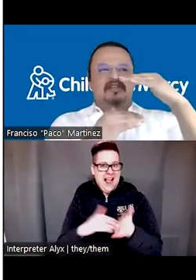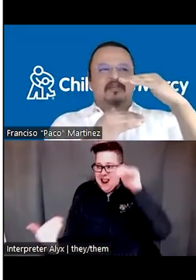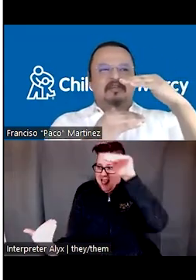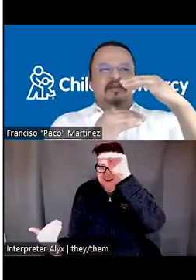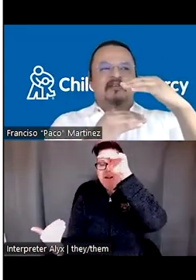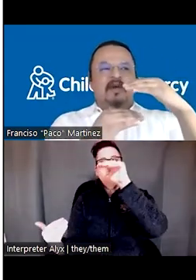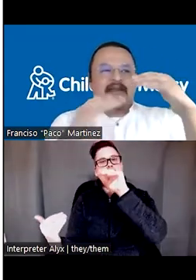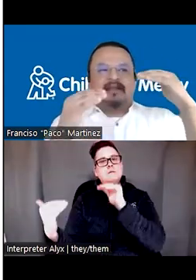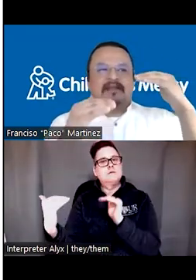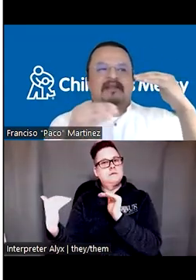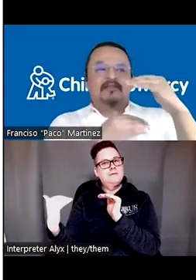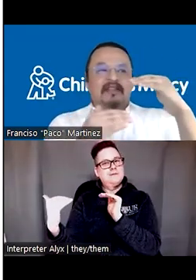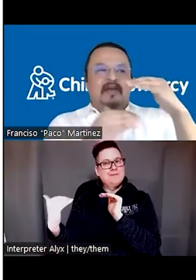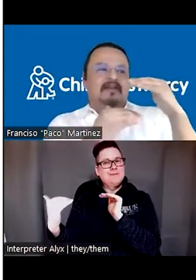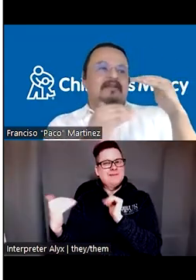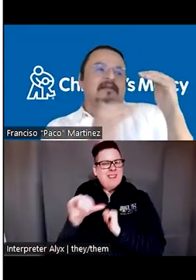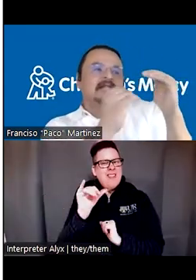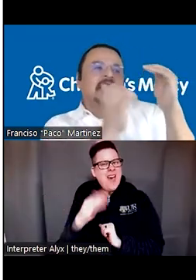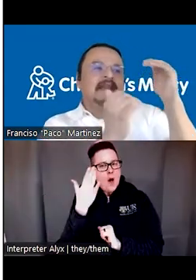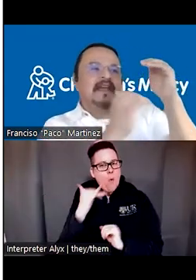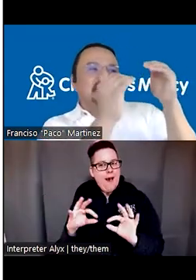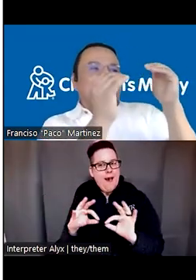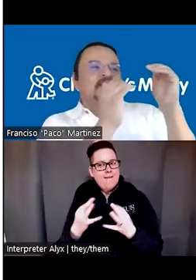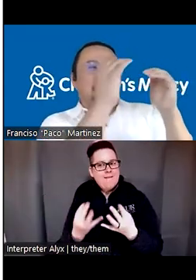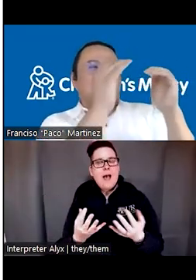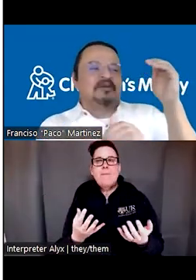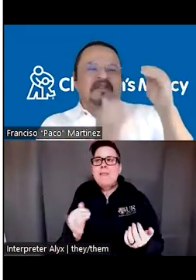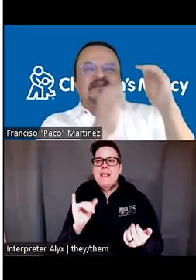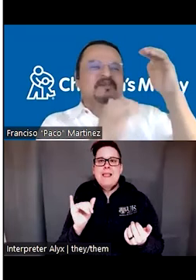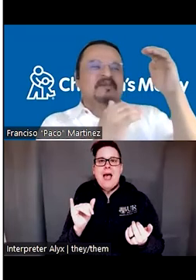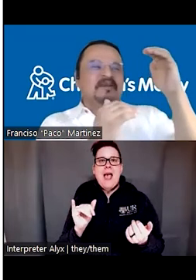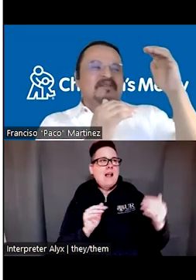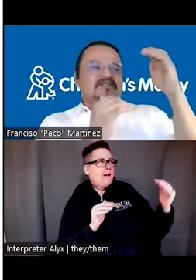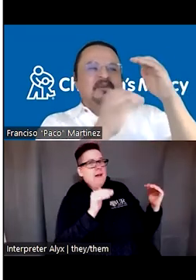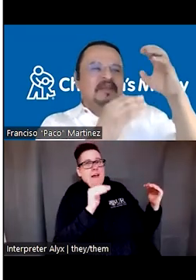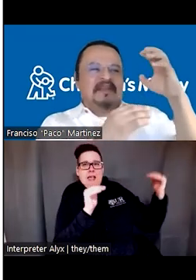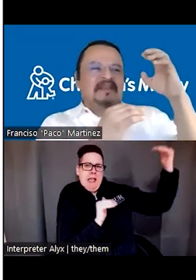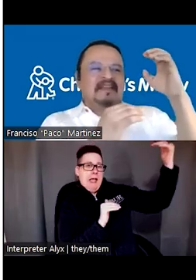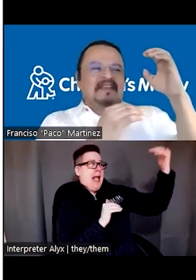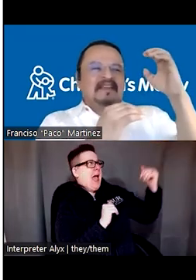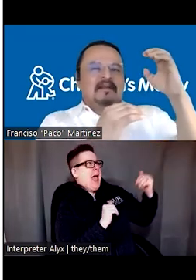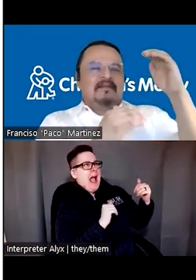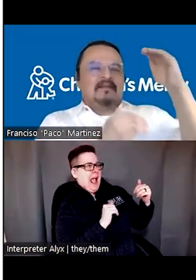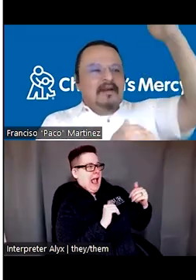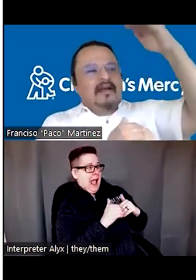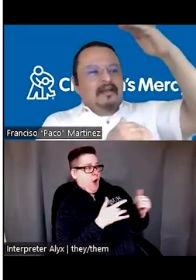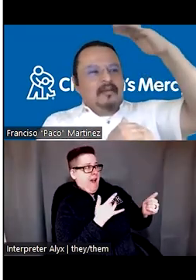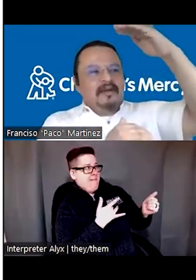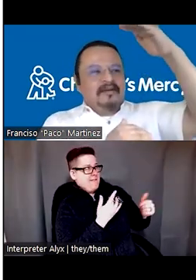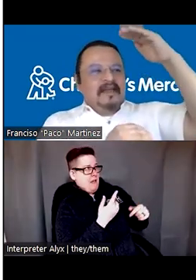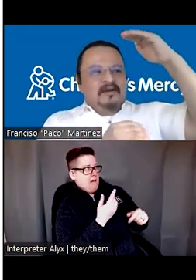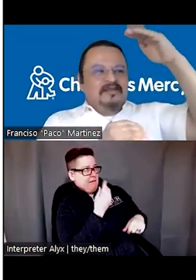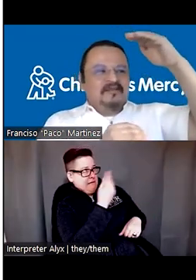relationship. That's why the, that's why the family is like, how can I correct you or tell you something? If you are